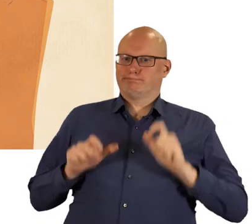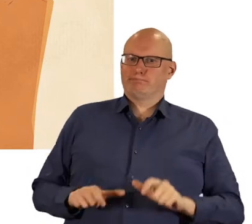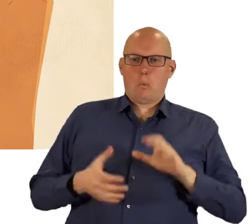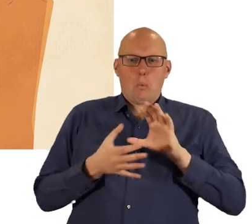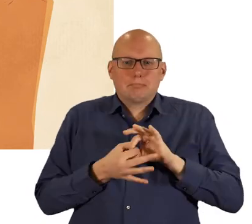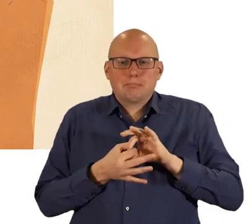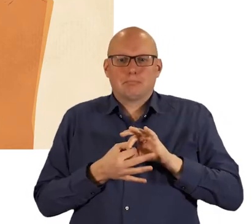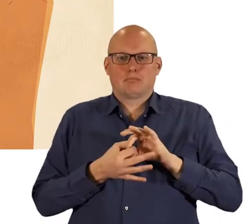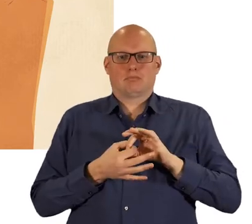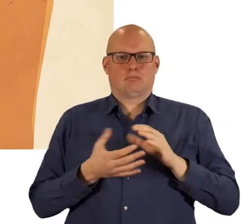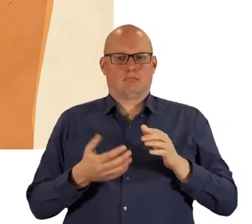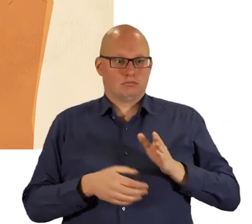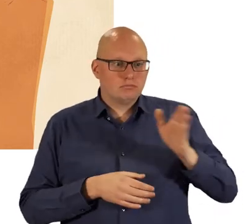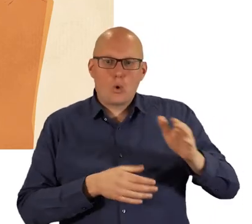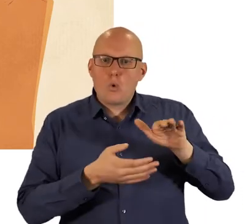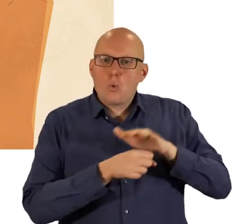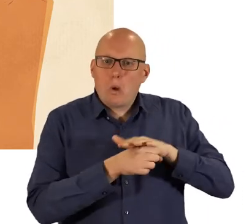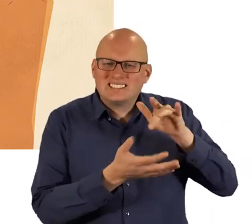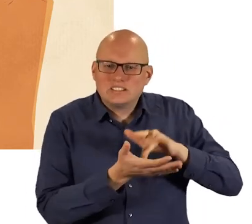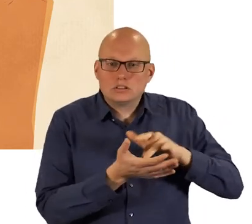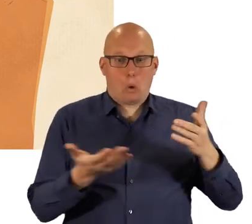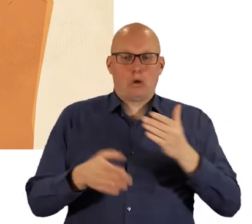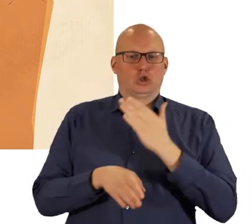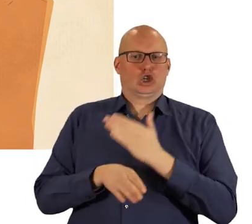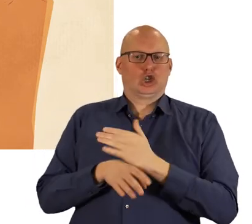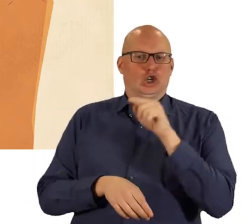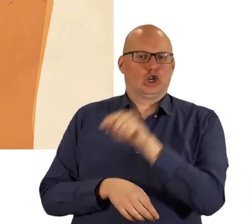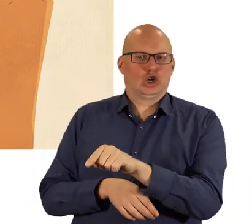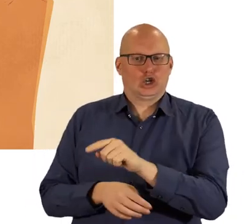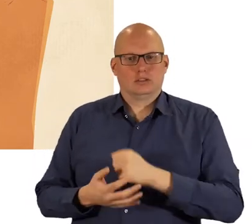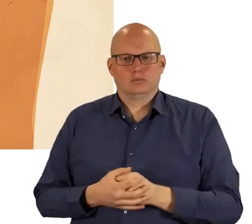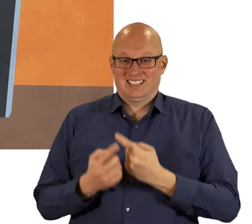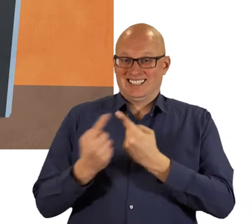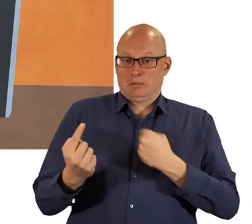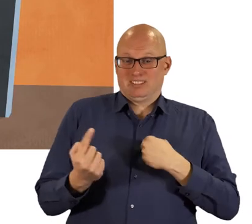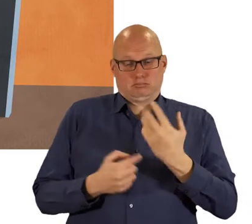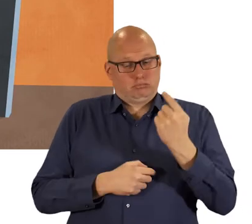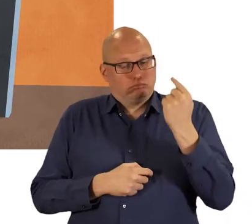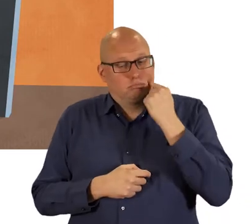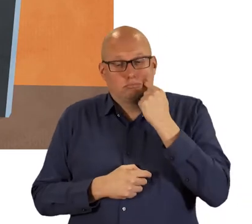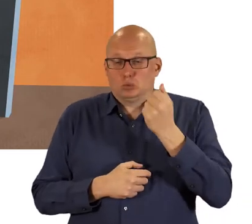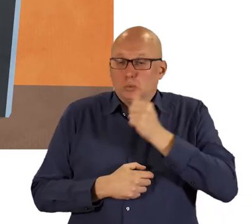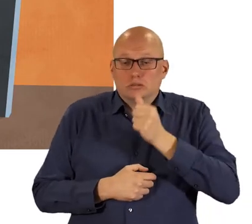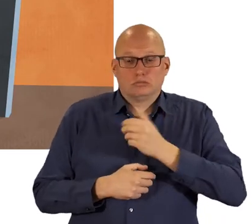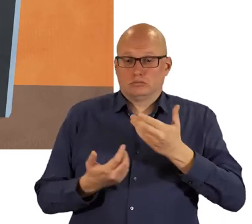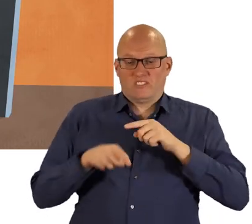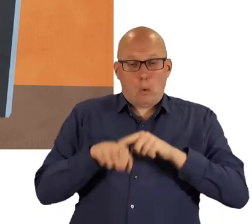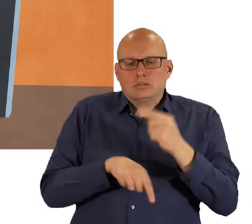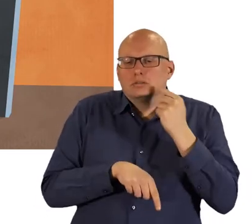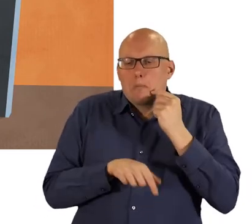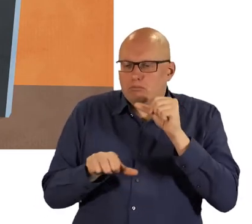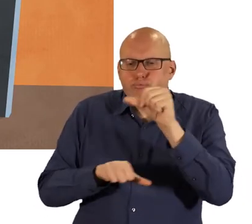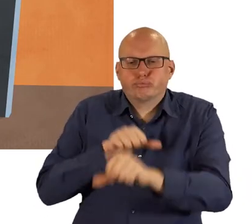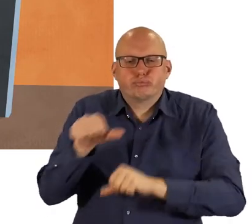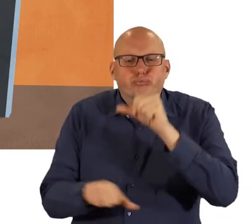convenience of your own home local center or workplace near me is easy to